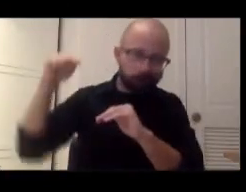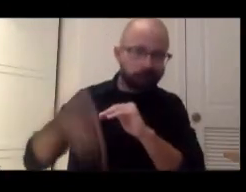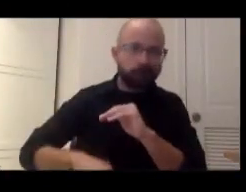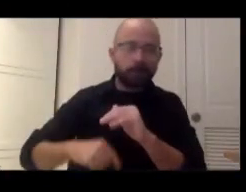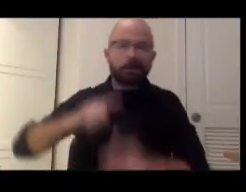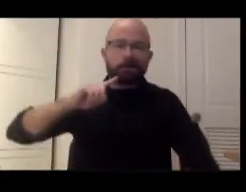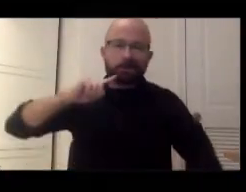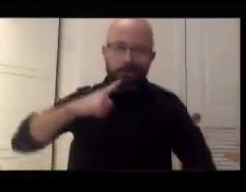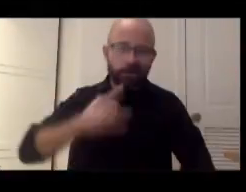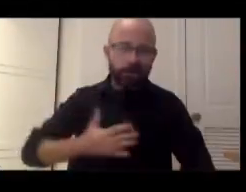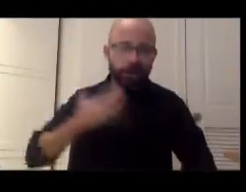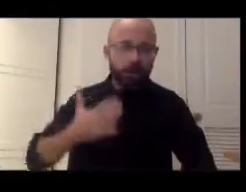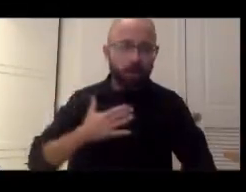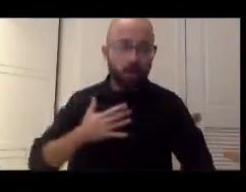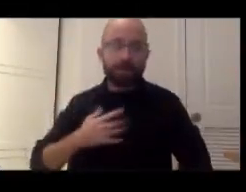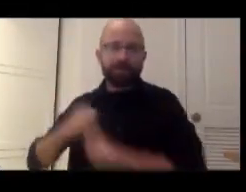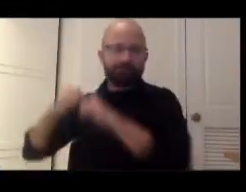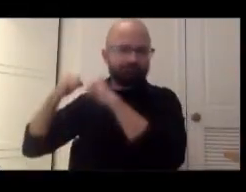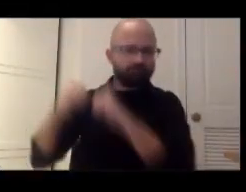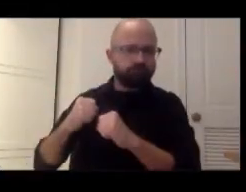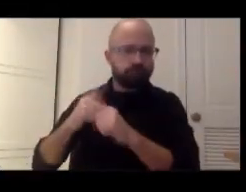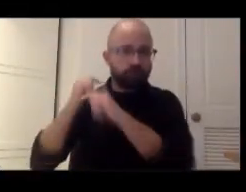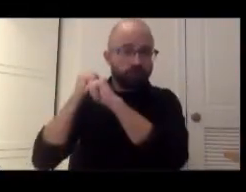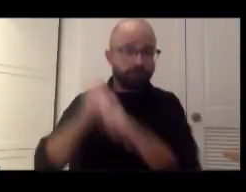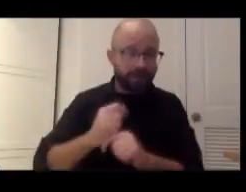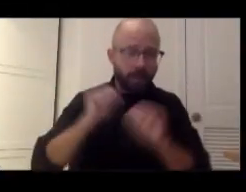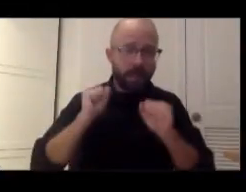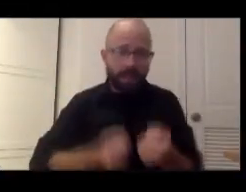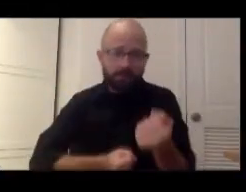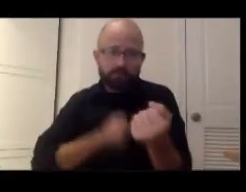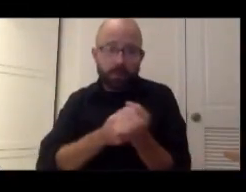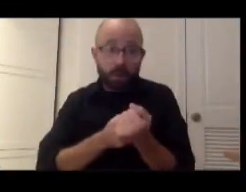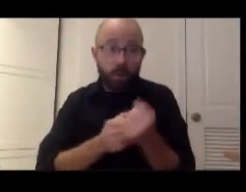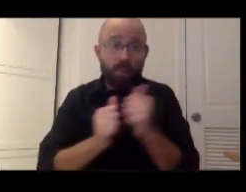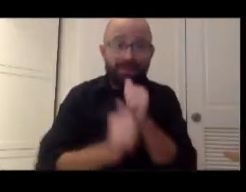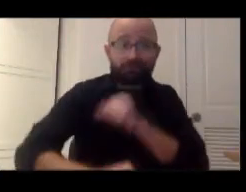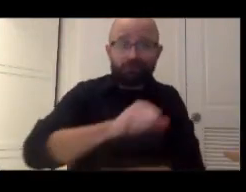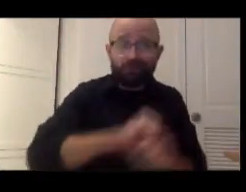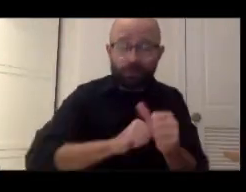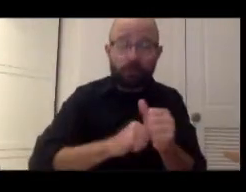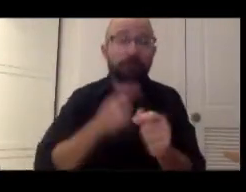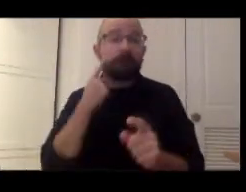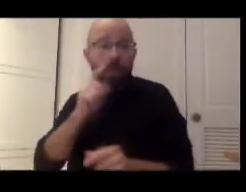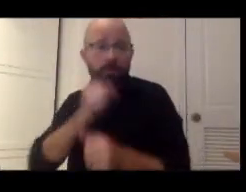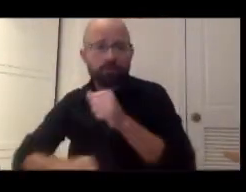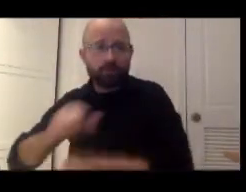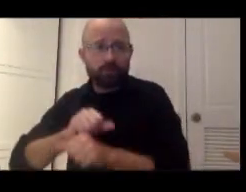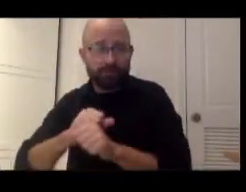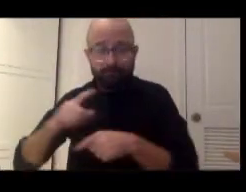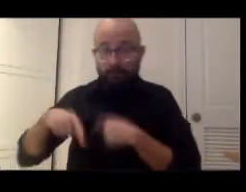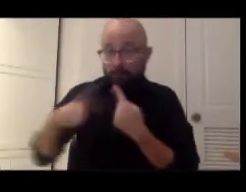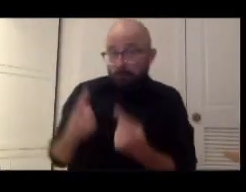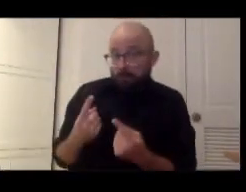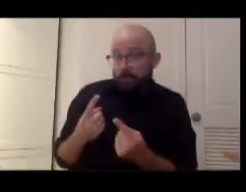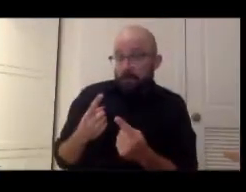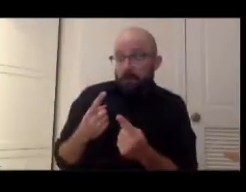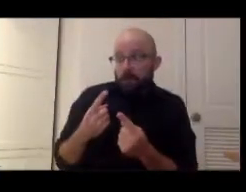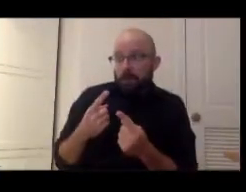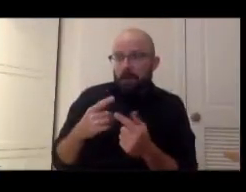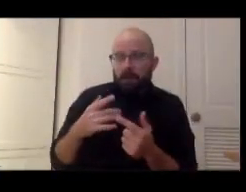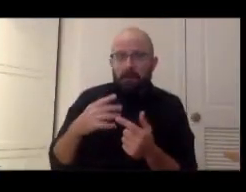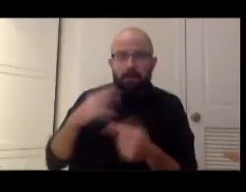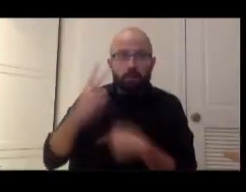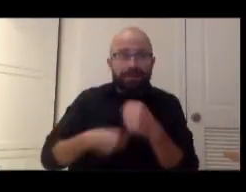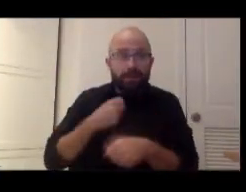when you can stand for and with each other. So I think these past two years have really been a real challenge for a lot of our communities. We're still